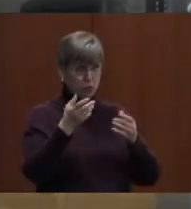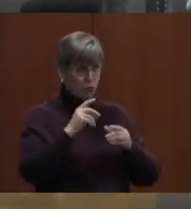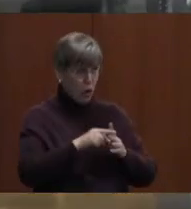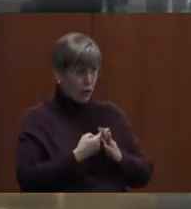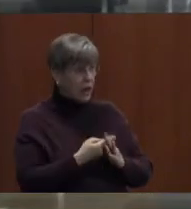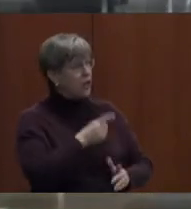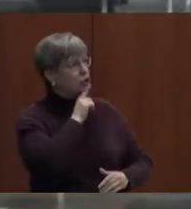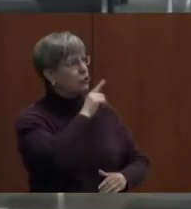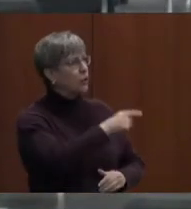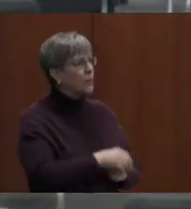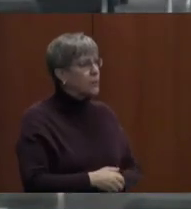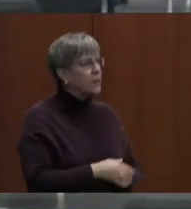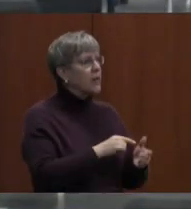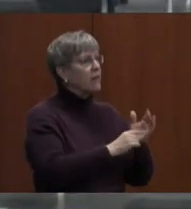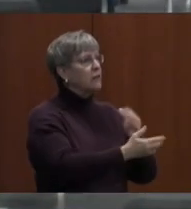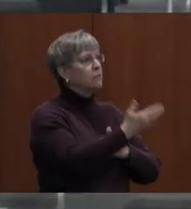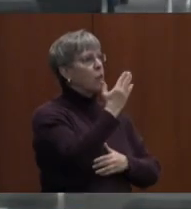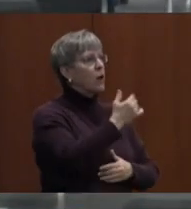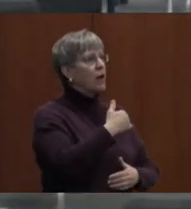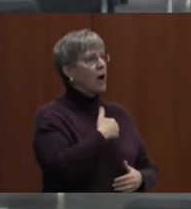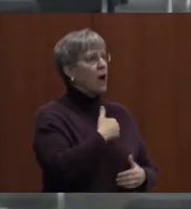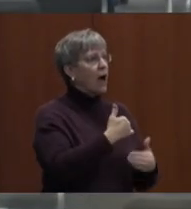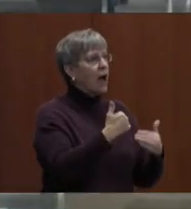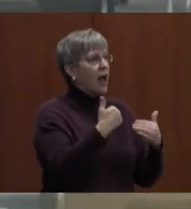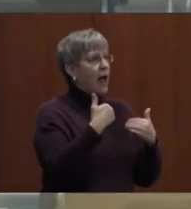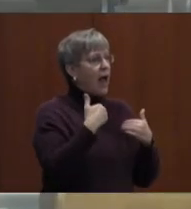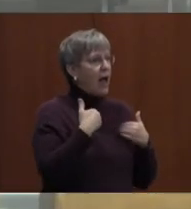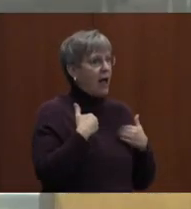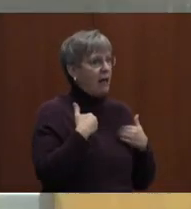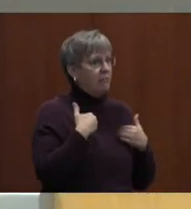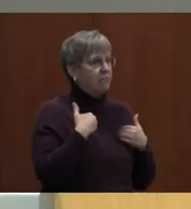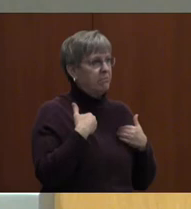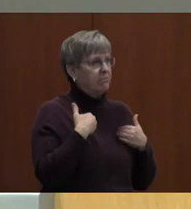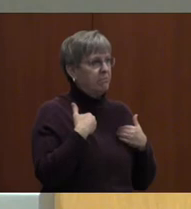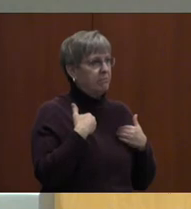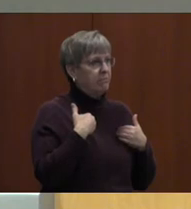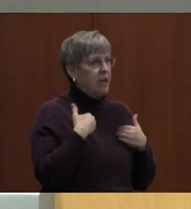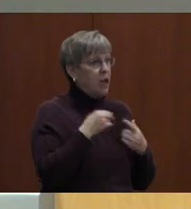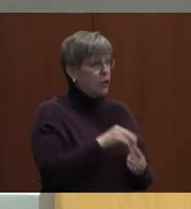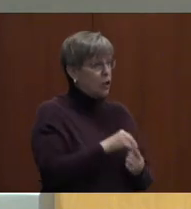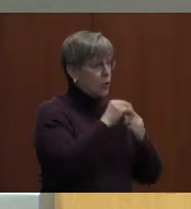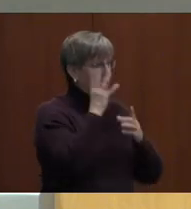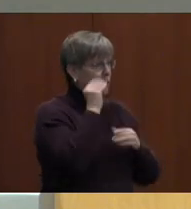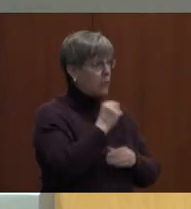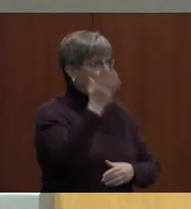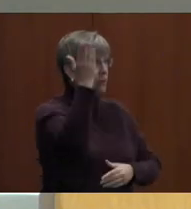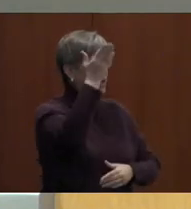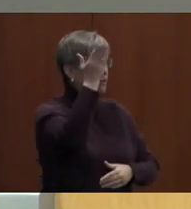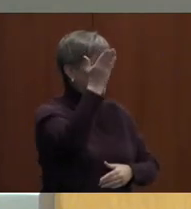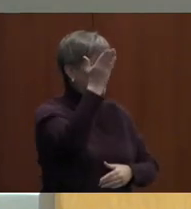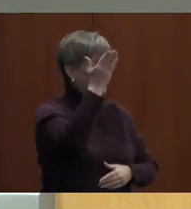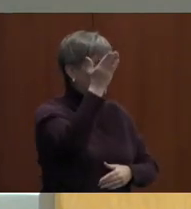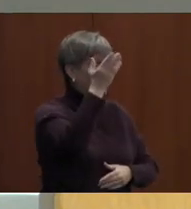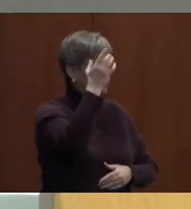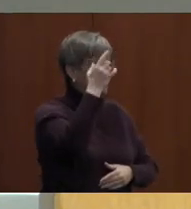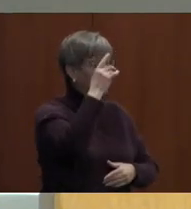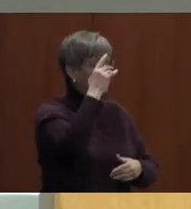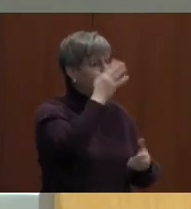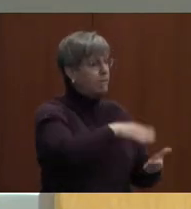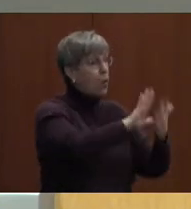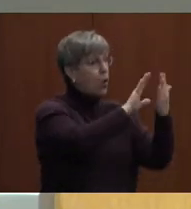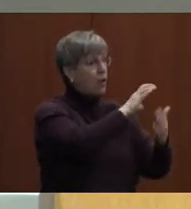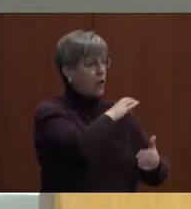Sure. So this morning I had the unique experience of testifying to the county commissioners along with